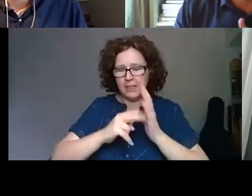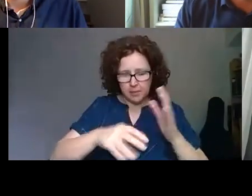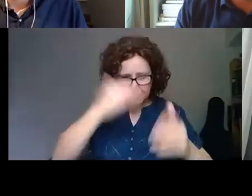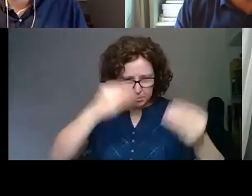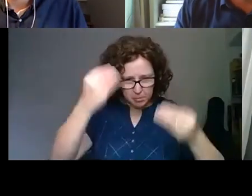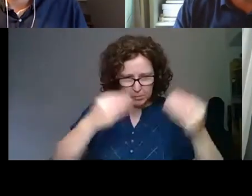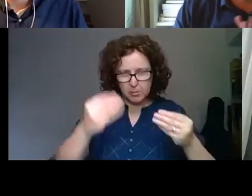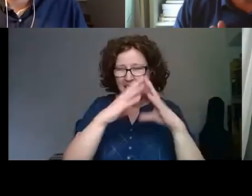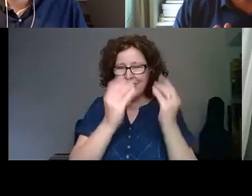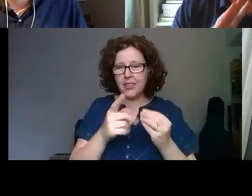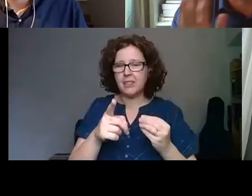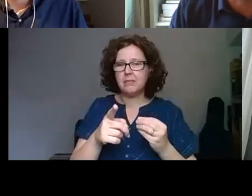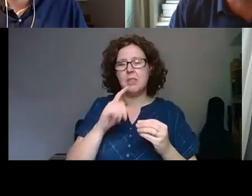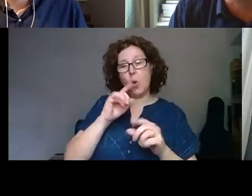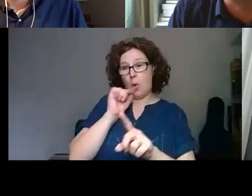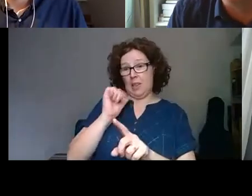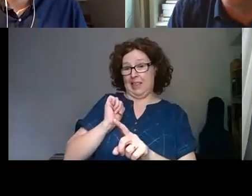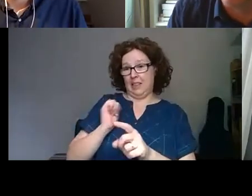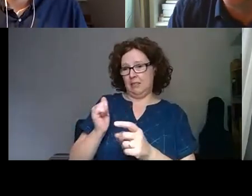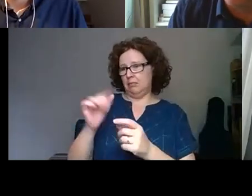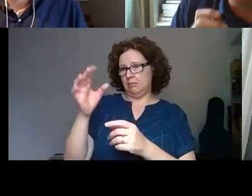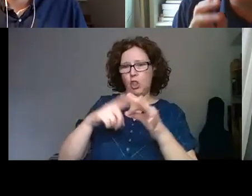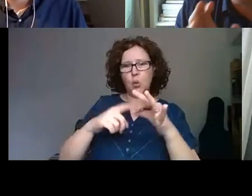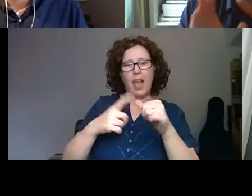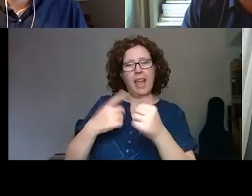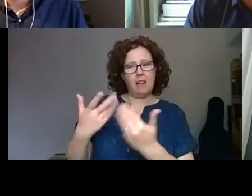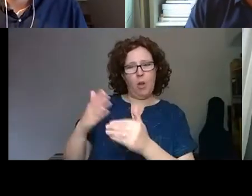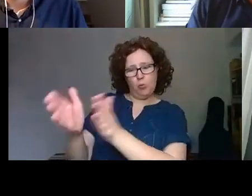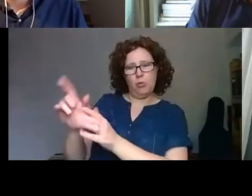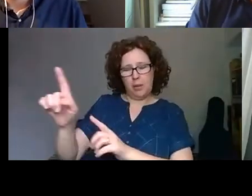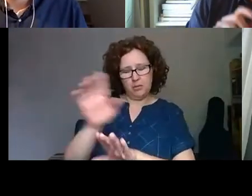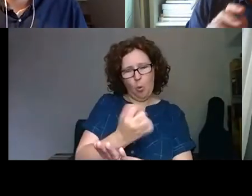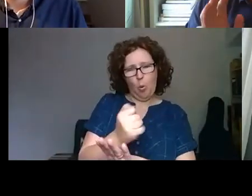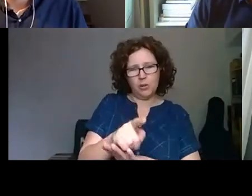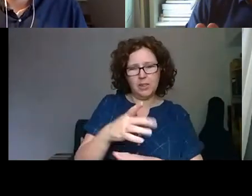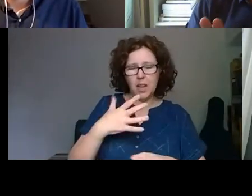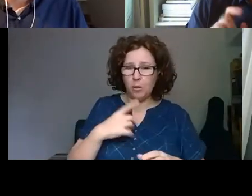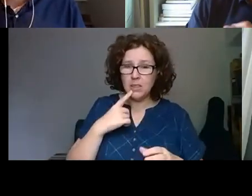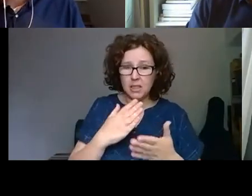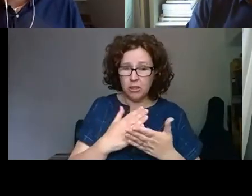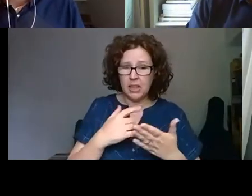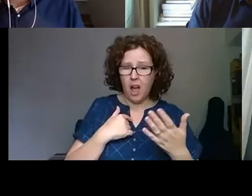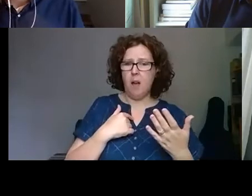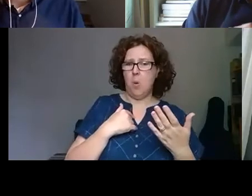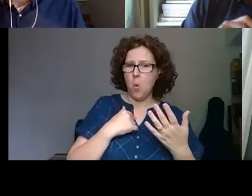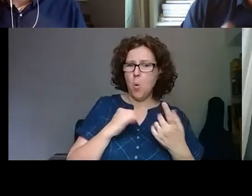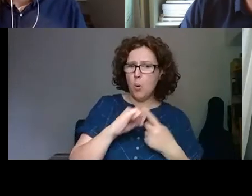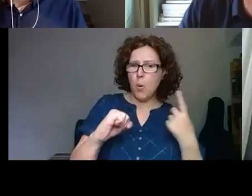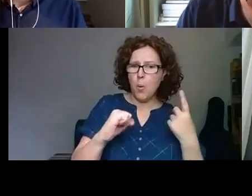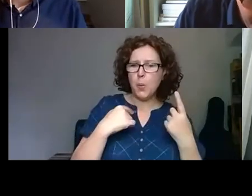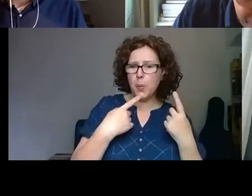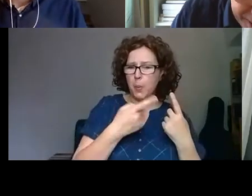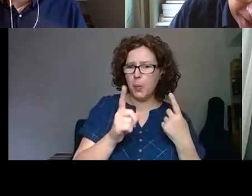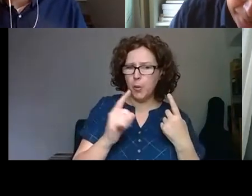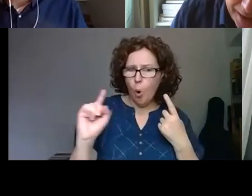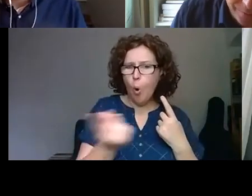finish the conversation and take the Q&A, just to say, I'm really struck by how you're